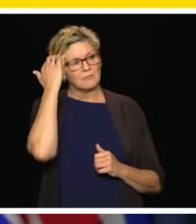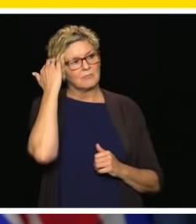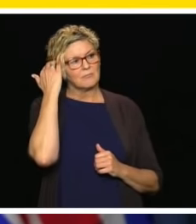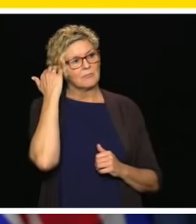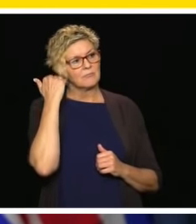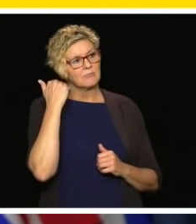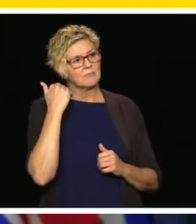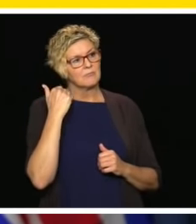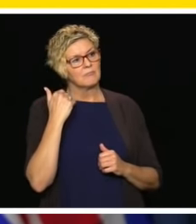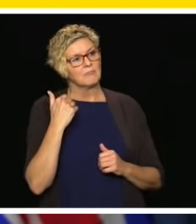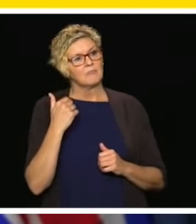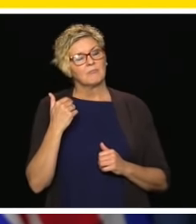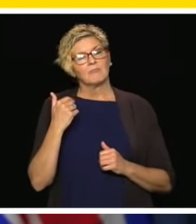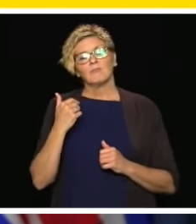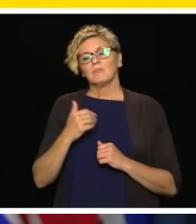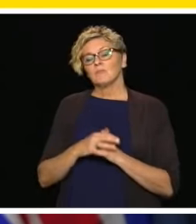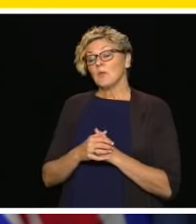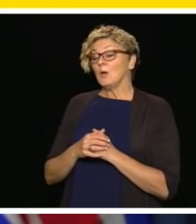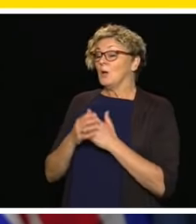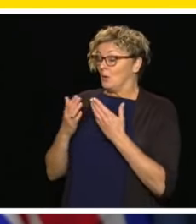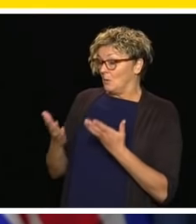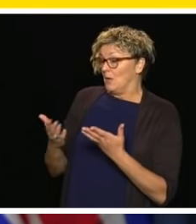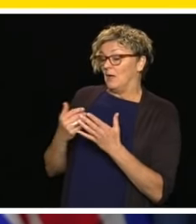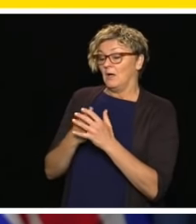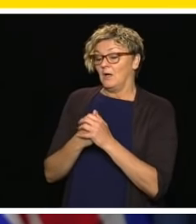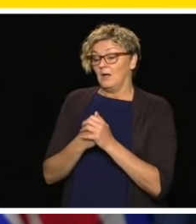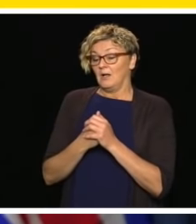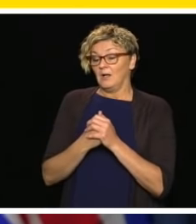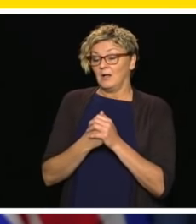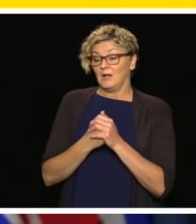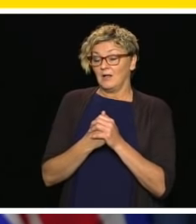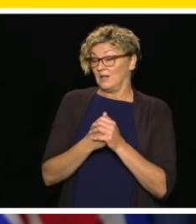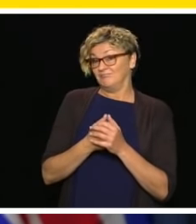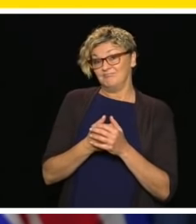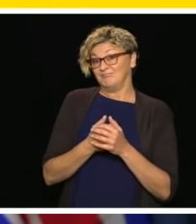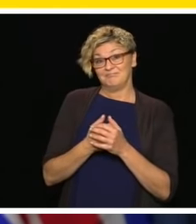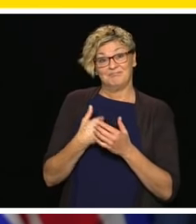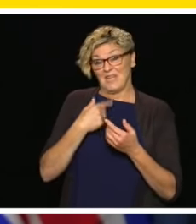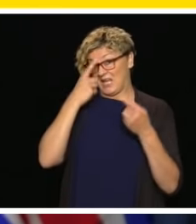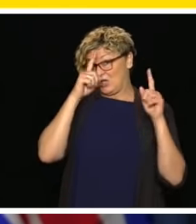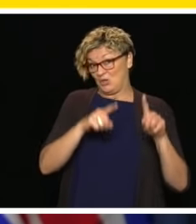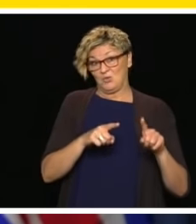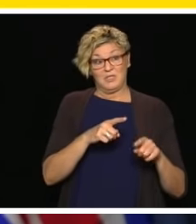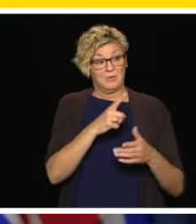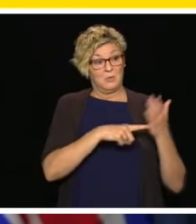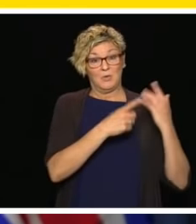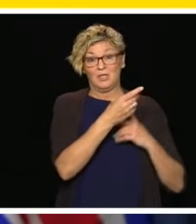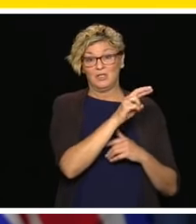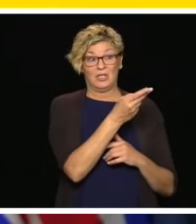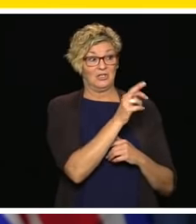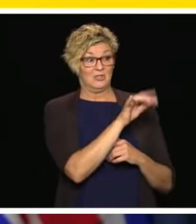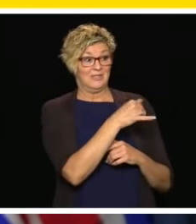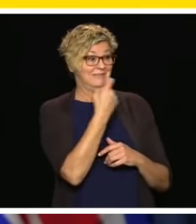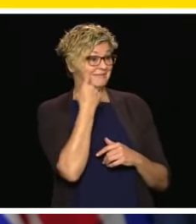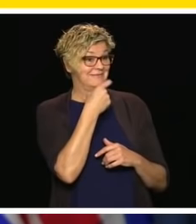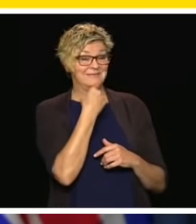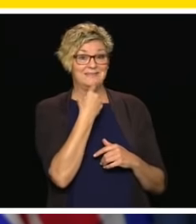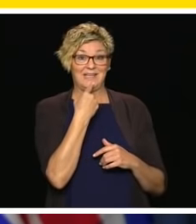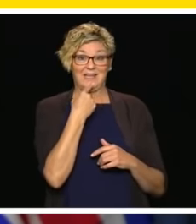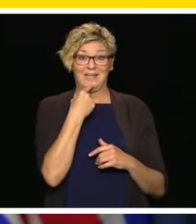Dr Henry has just said in particular about the class of 2020. This is something that will be unforgettable for the rest of their lives.